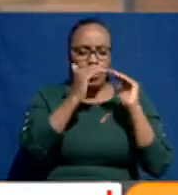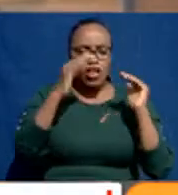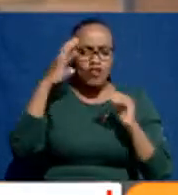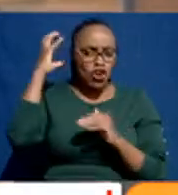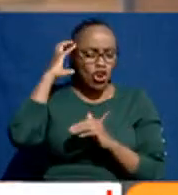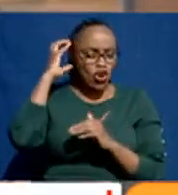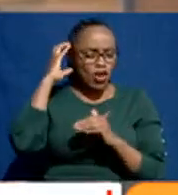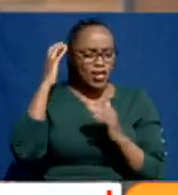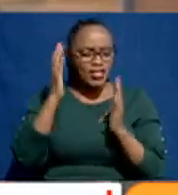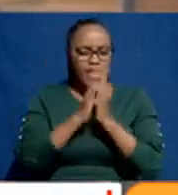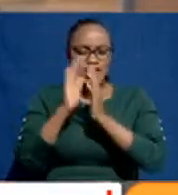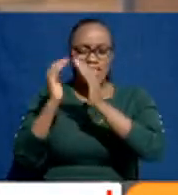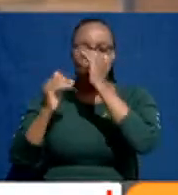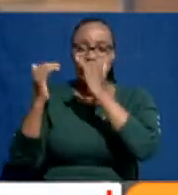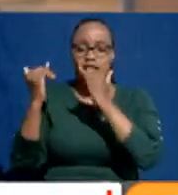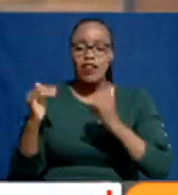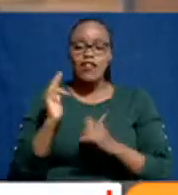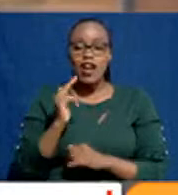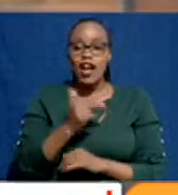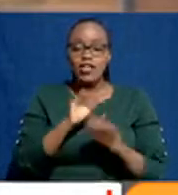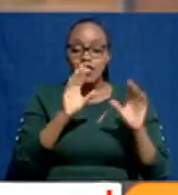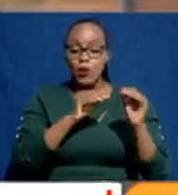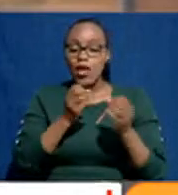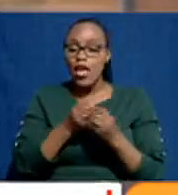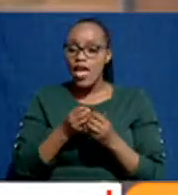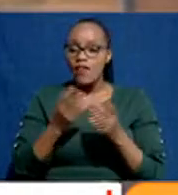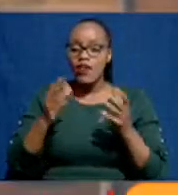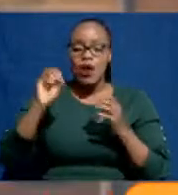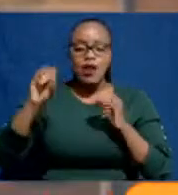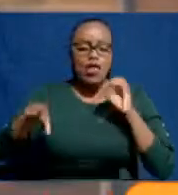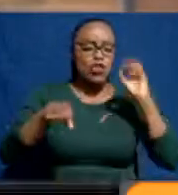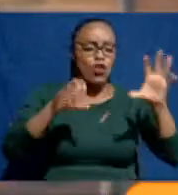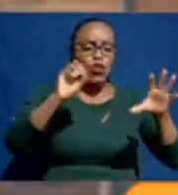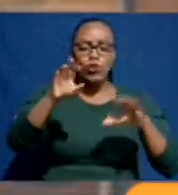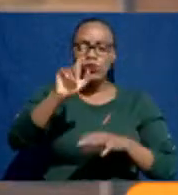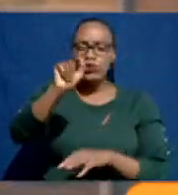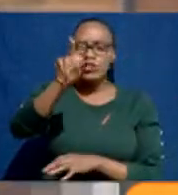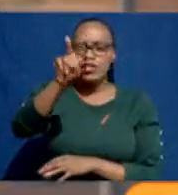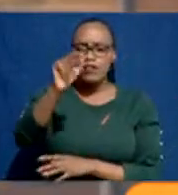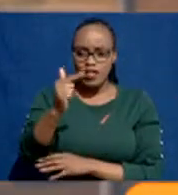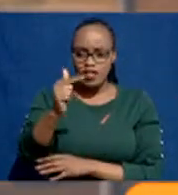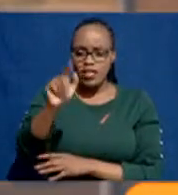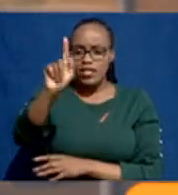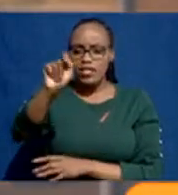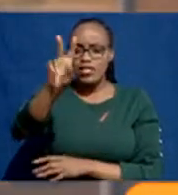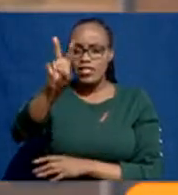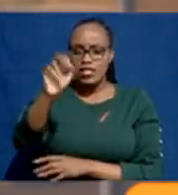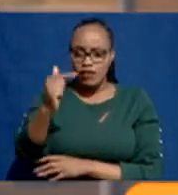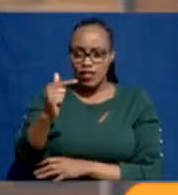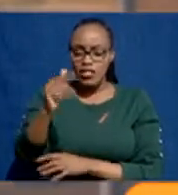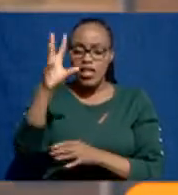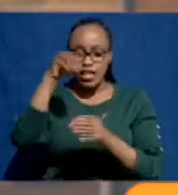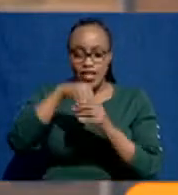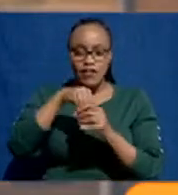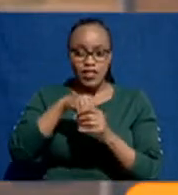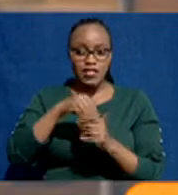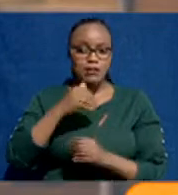mid-universities. Now we are swinging everyone into TVET. TVETs have invested,